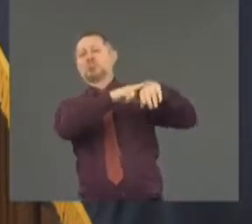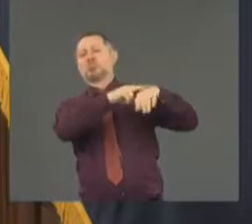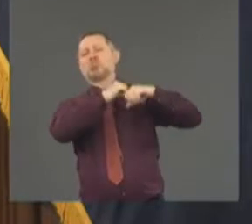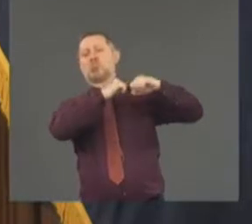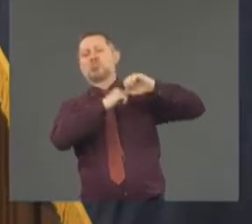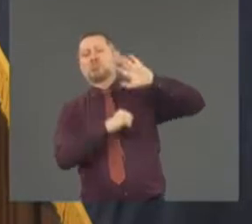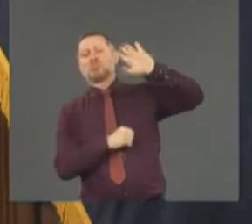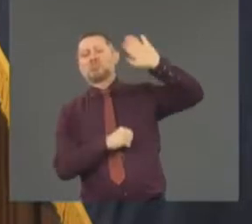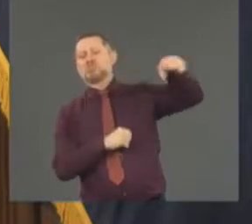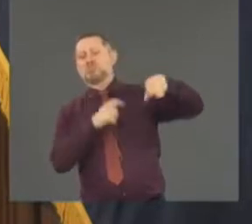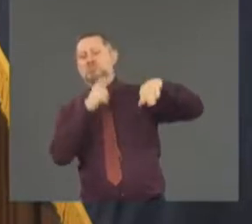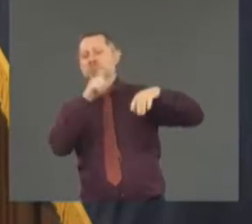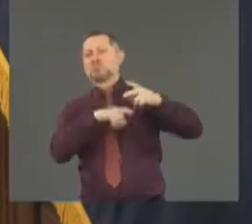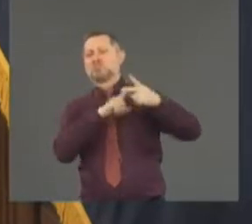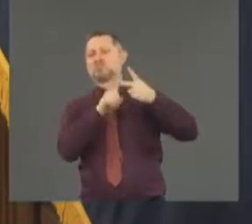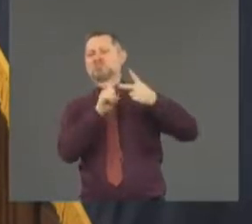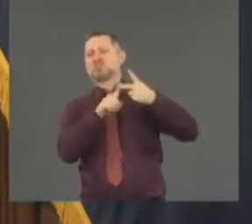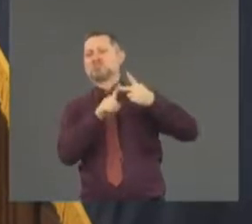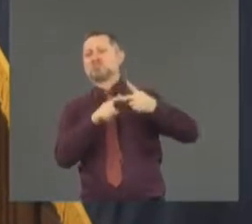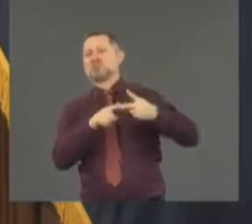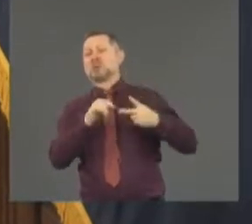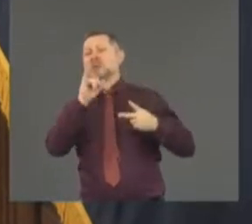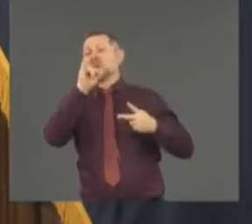he doesn't think they would be helpful.